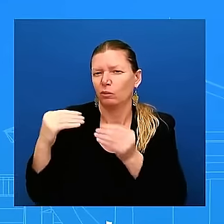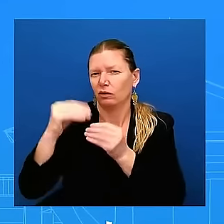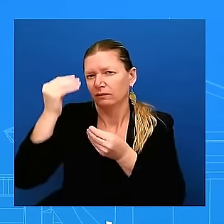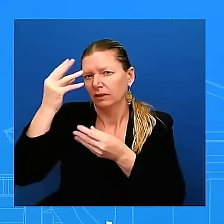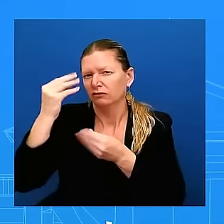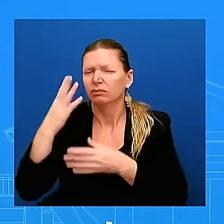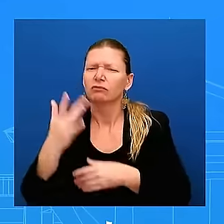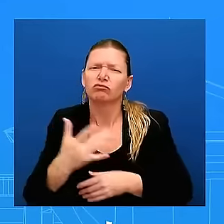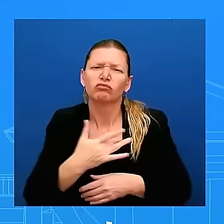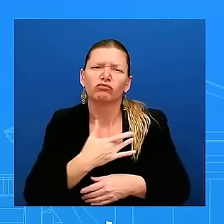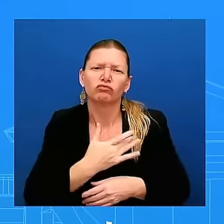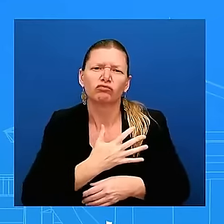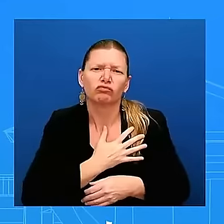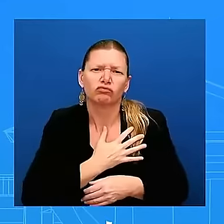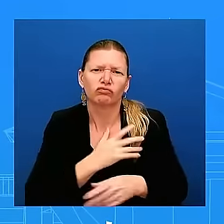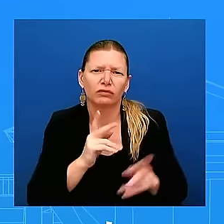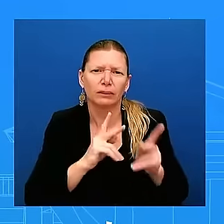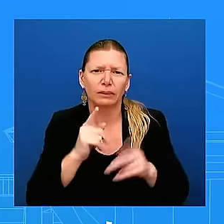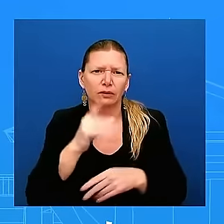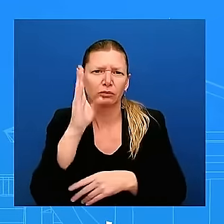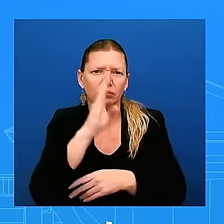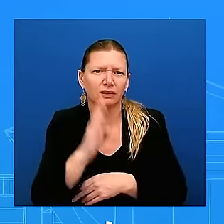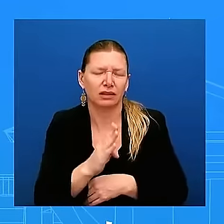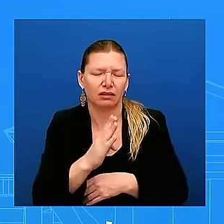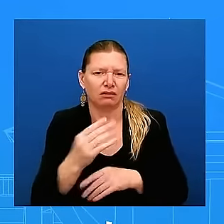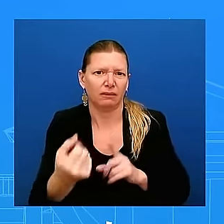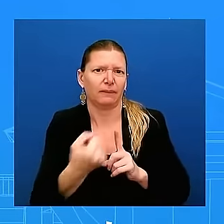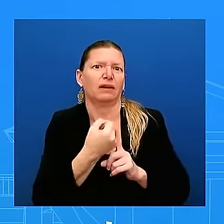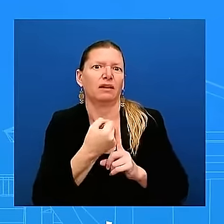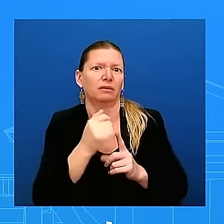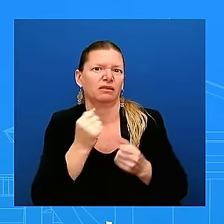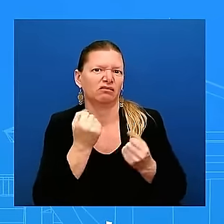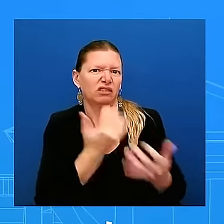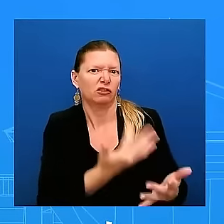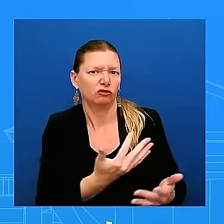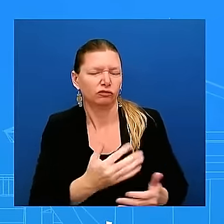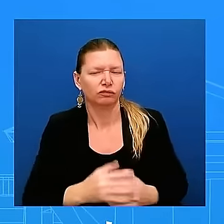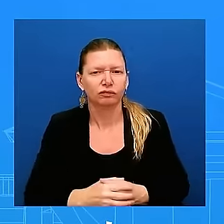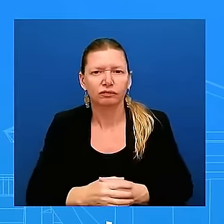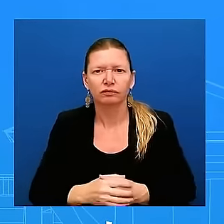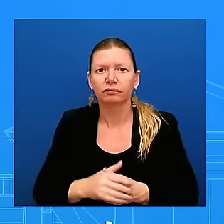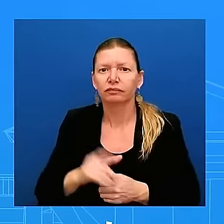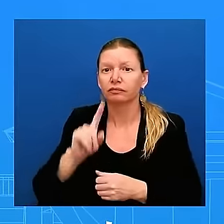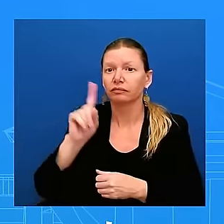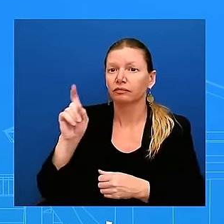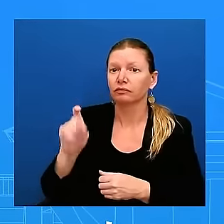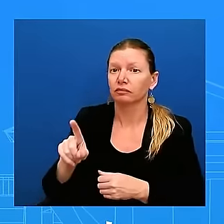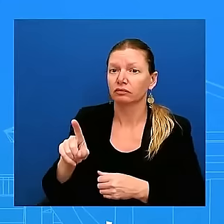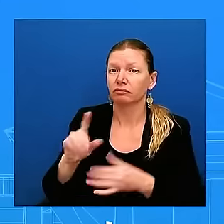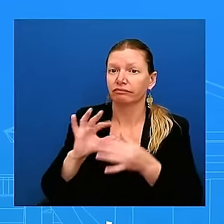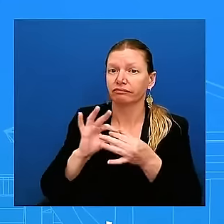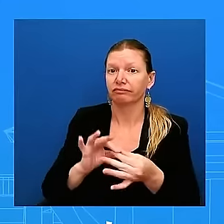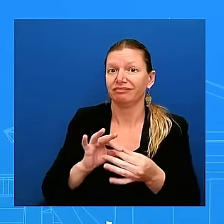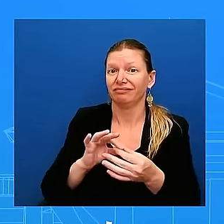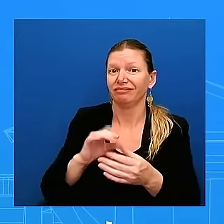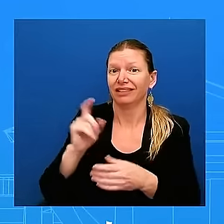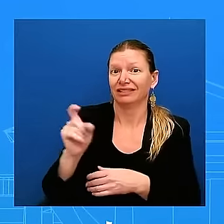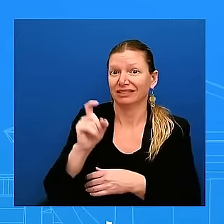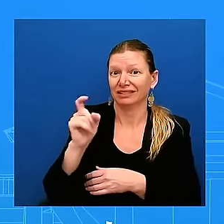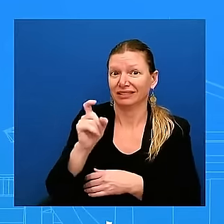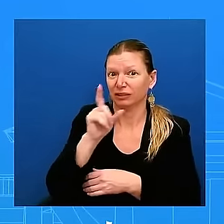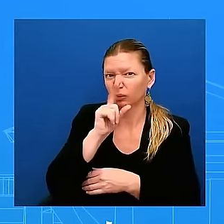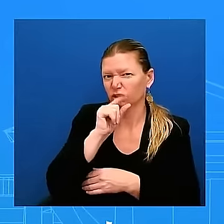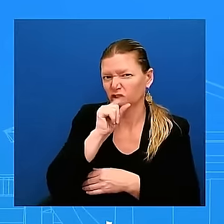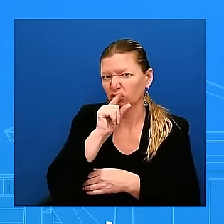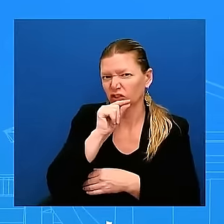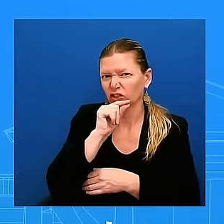uh on uh x uh twitter uh has been banned in brazil for almost 20 days now what is the white house view or